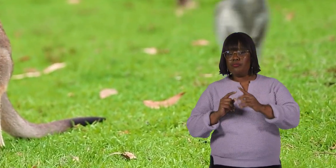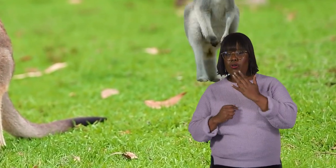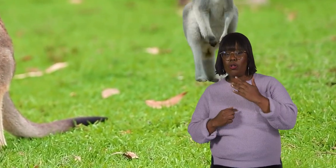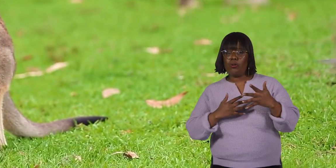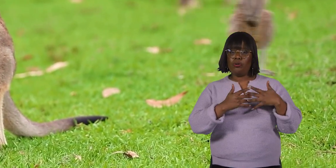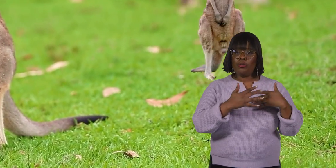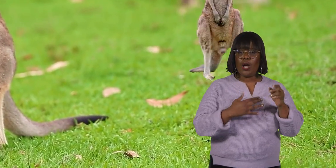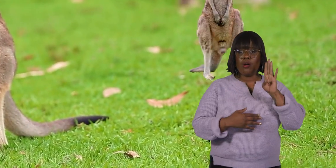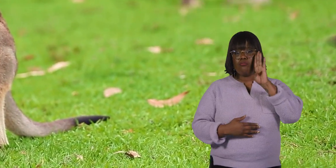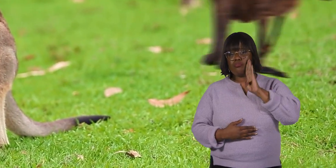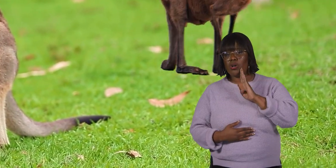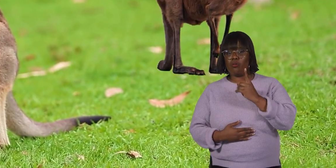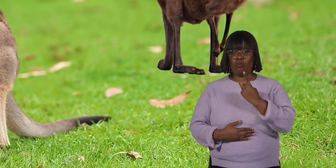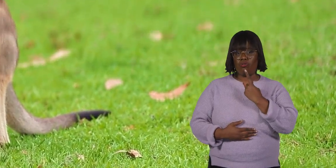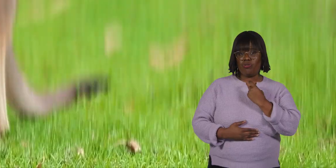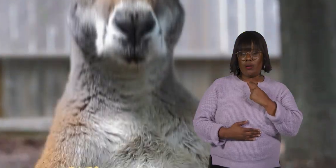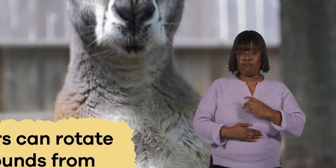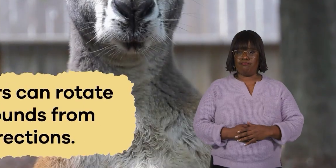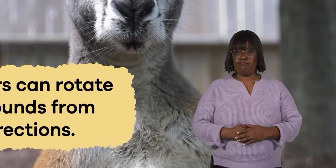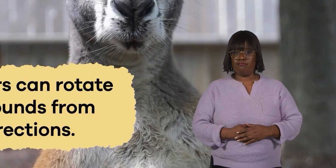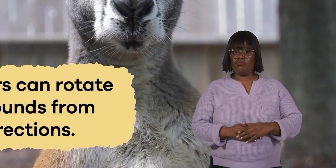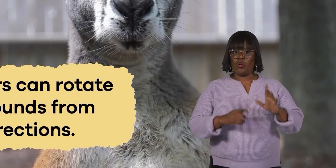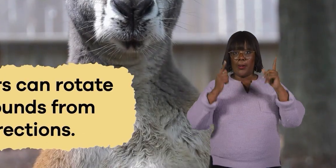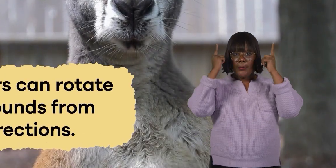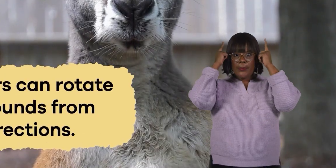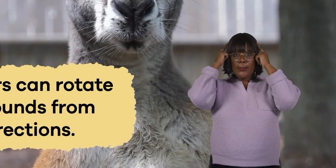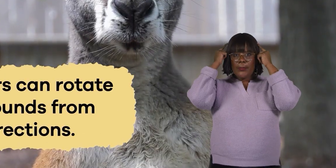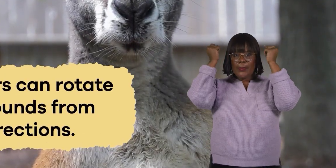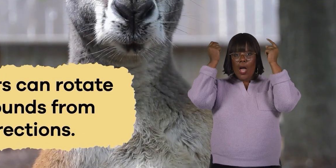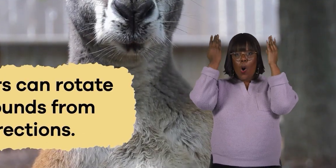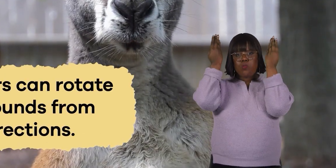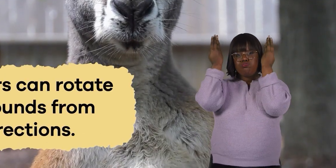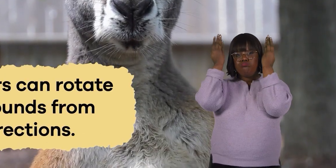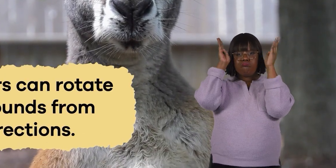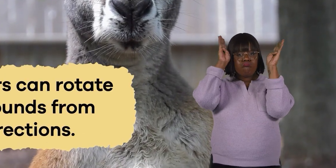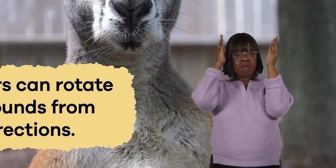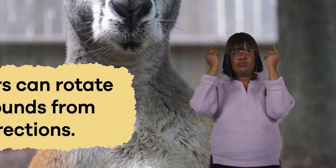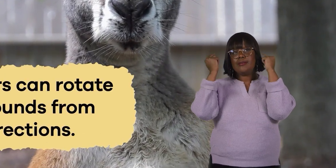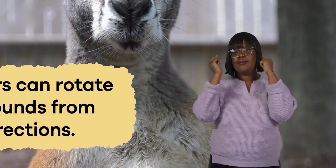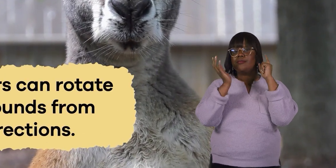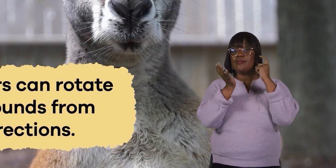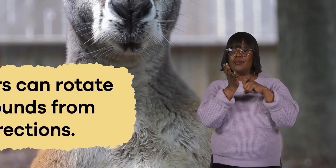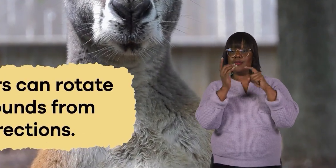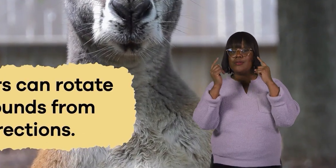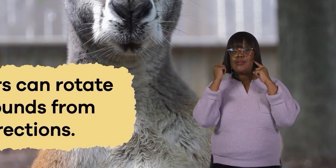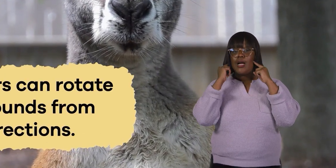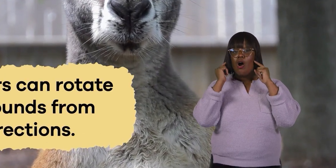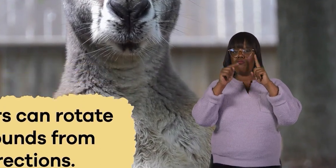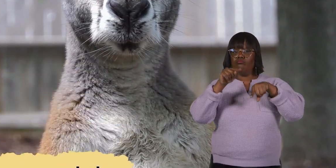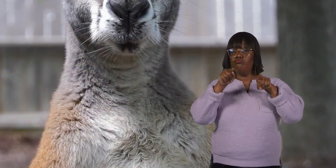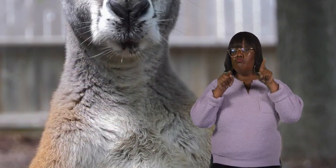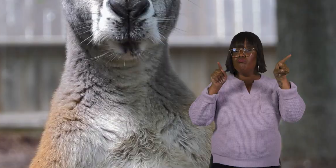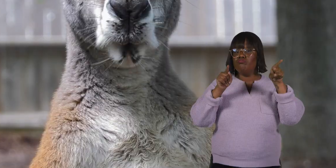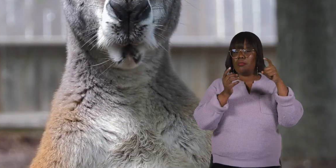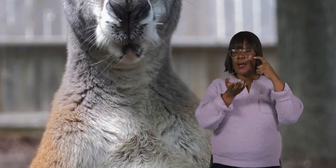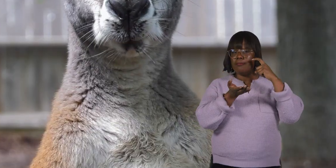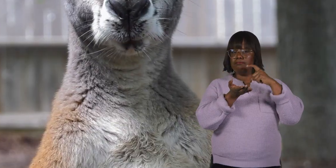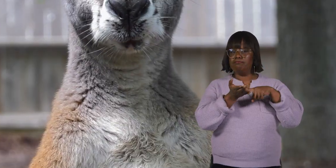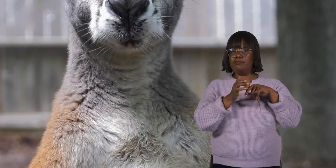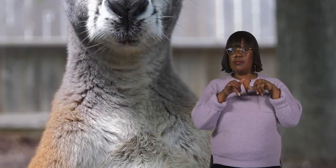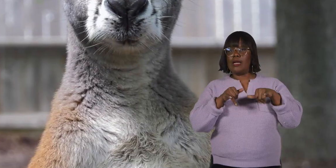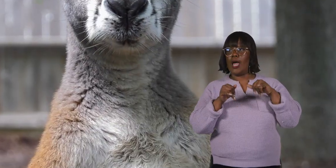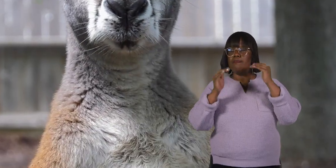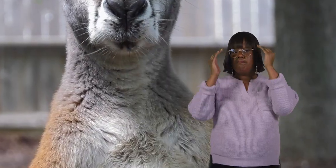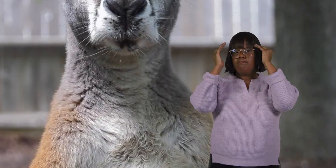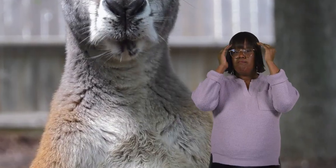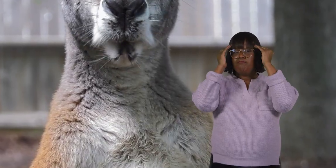like gray, brown, or red. Their large ears can rotate to pick up sounds from various directions, allowing them to